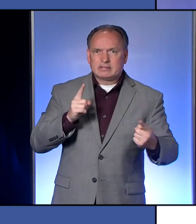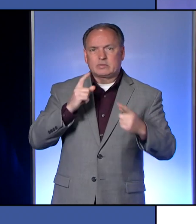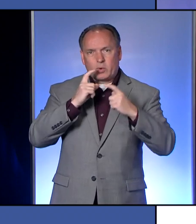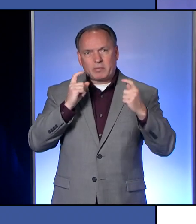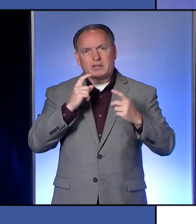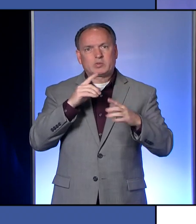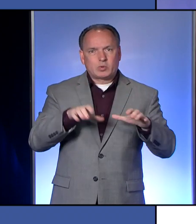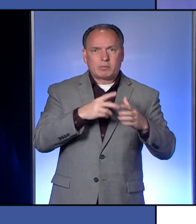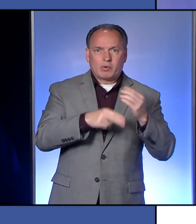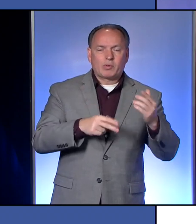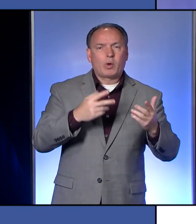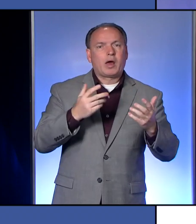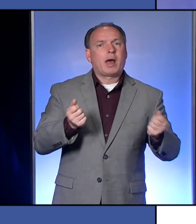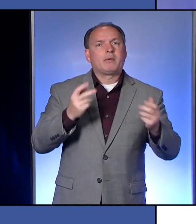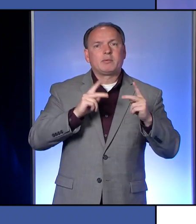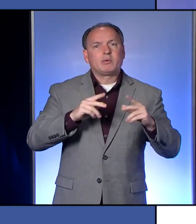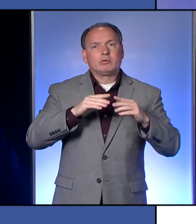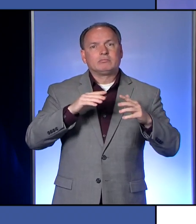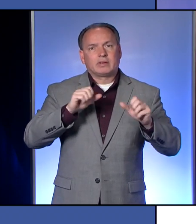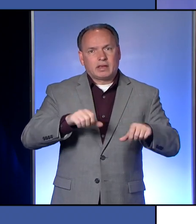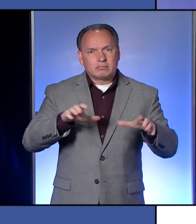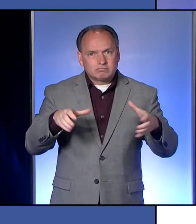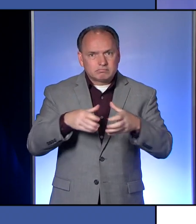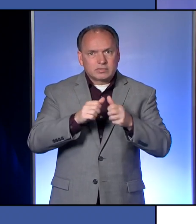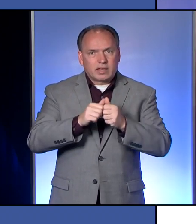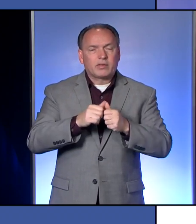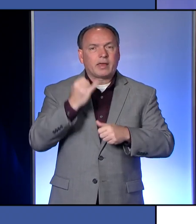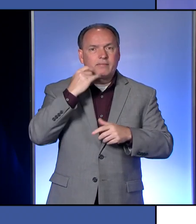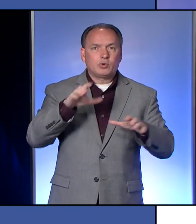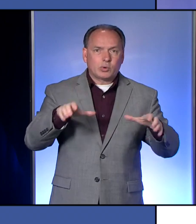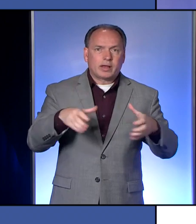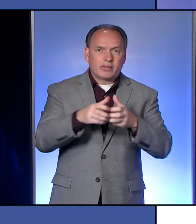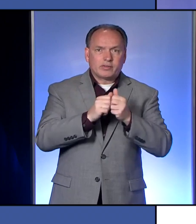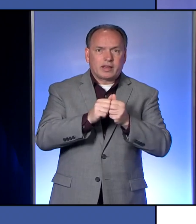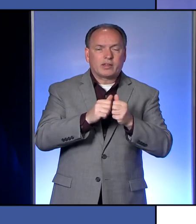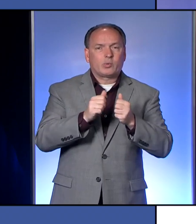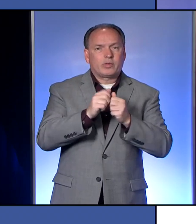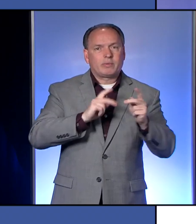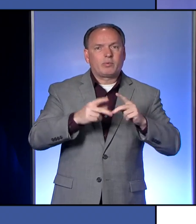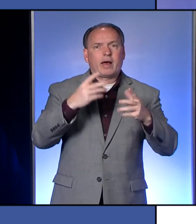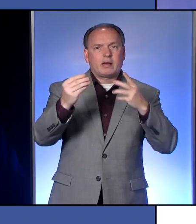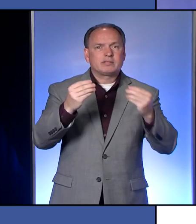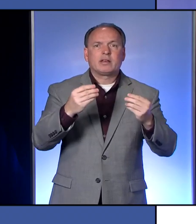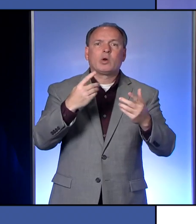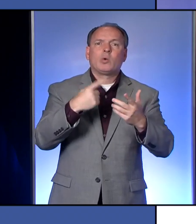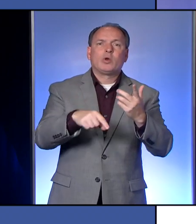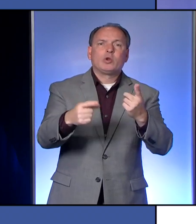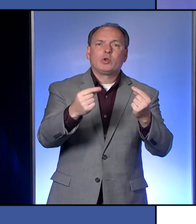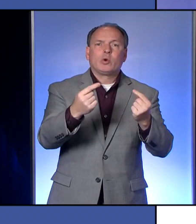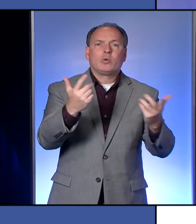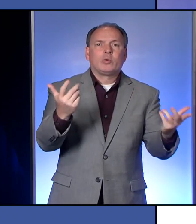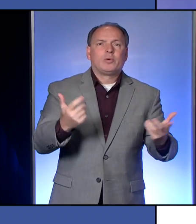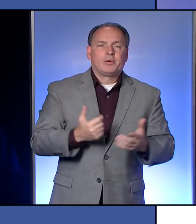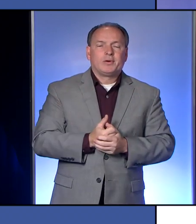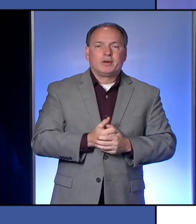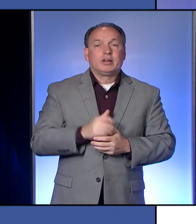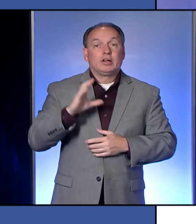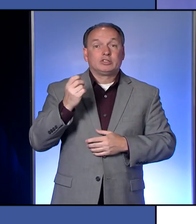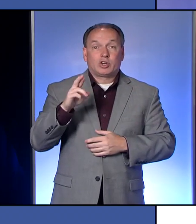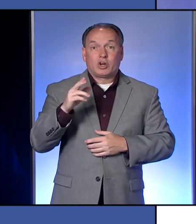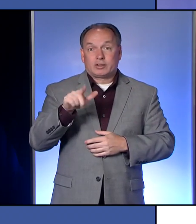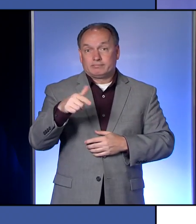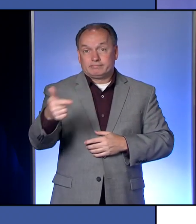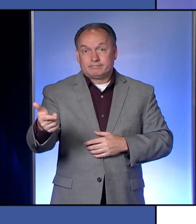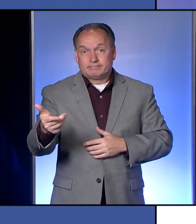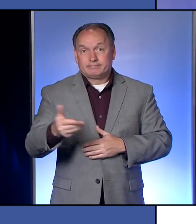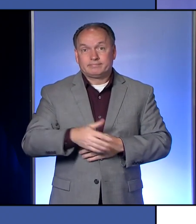what number of people can be together. If you're going to gather with folks outside, what are the precautions you need to take? Char, do you want to take this